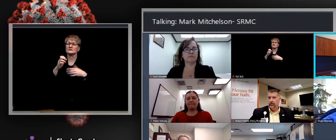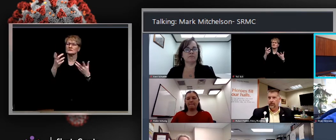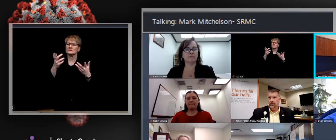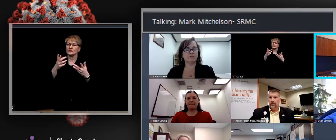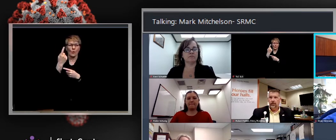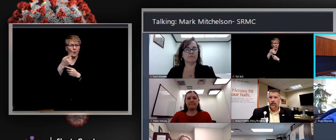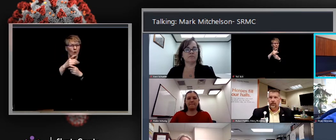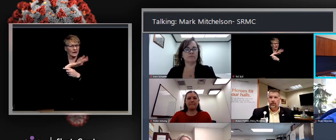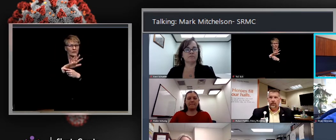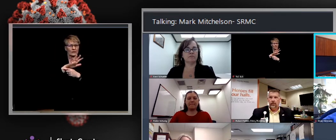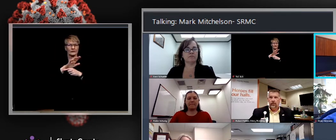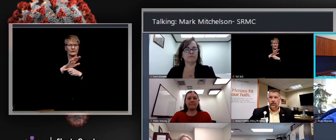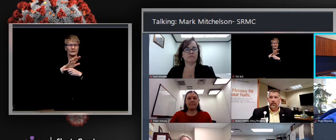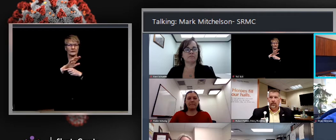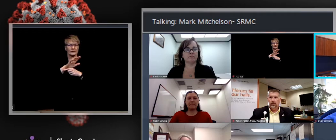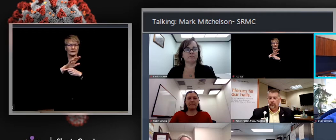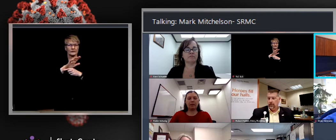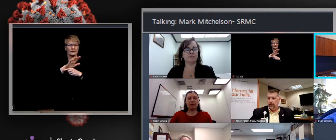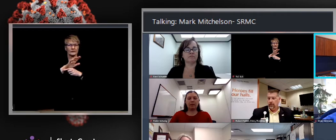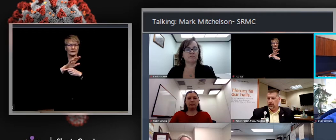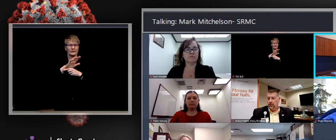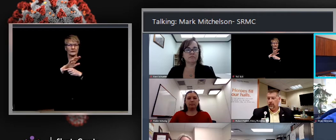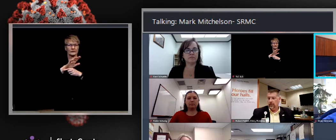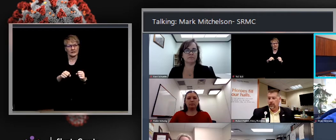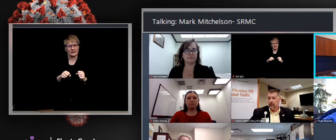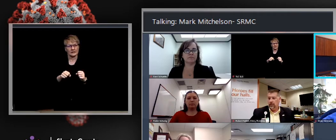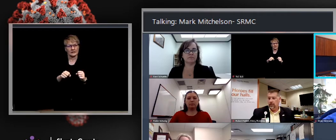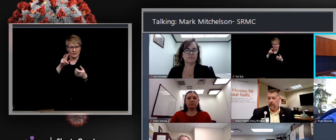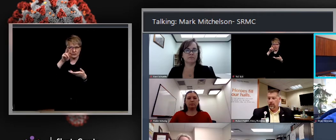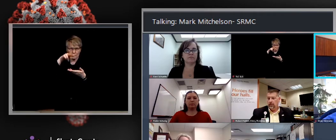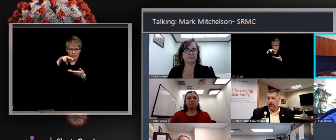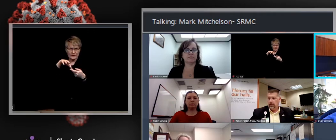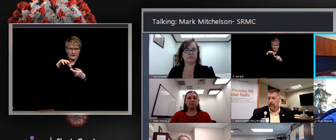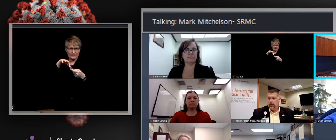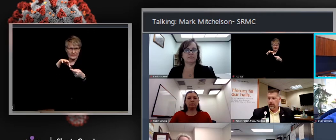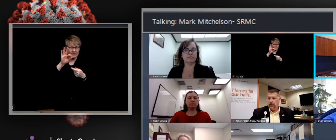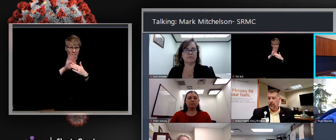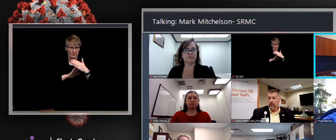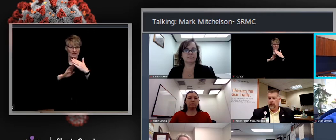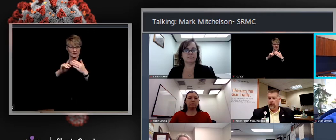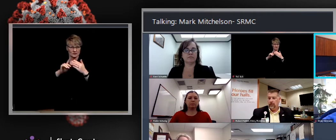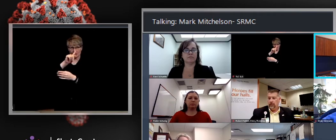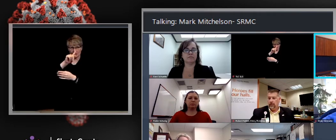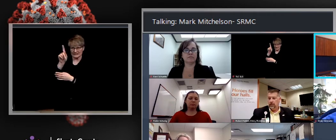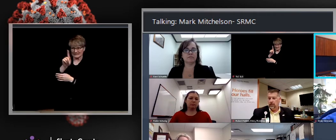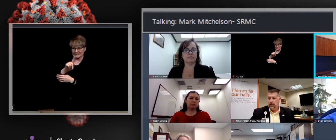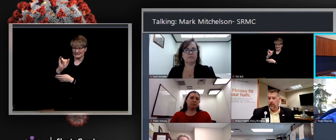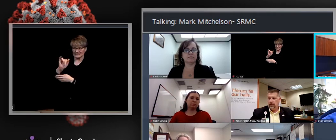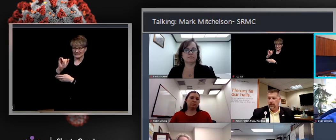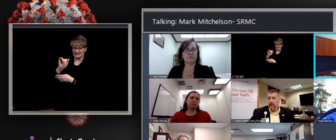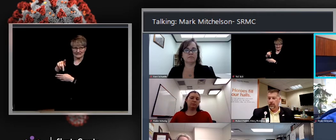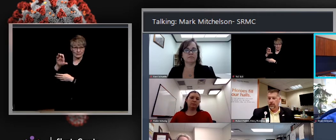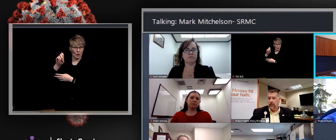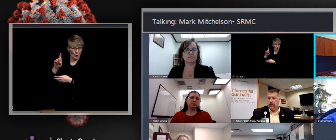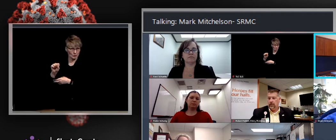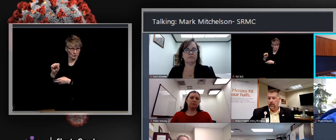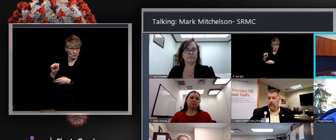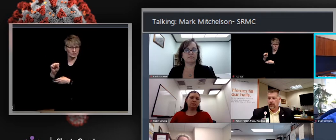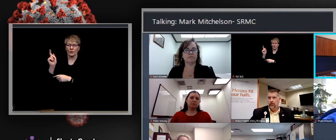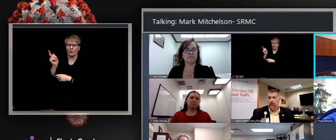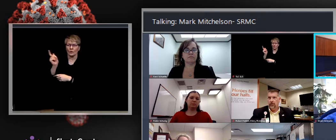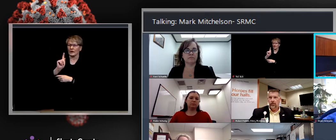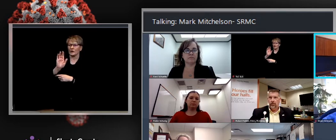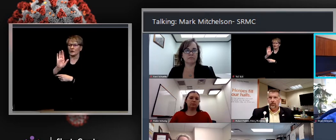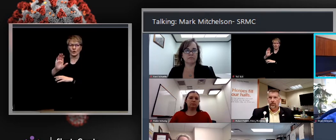you live in. And it kind of tells you based on zip codes where the different appointment schedules are, where it's available,